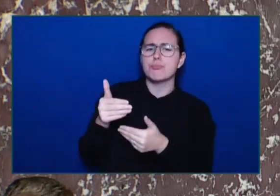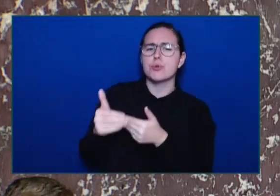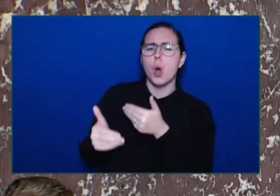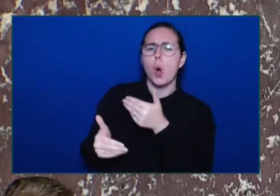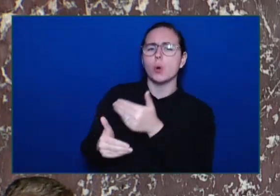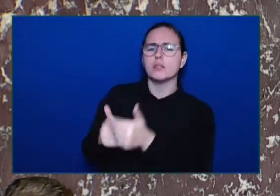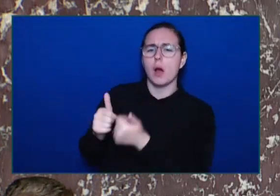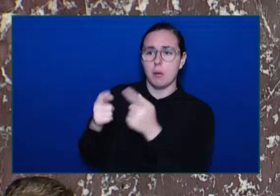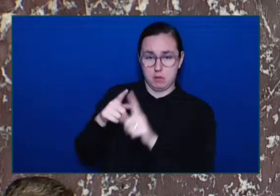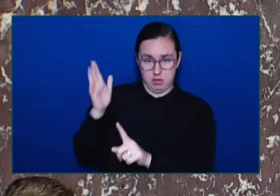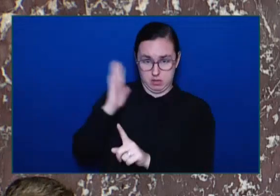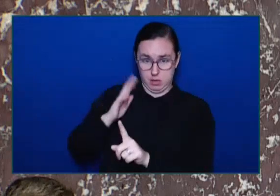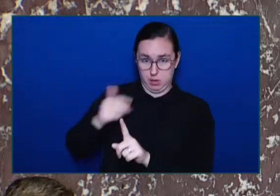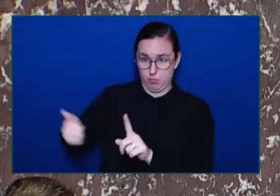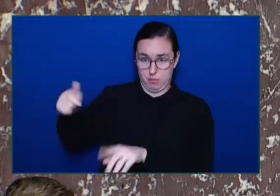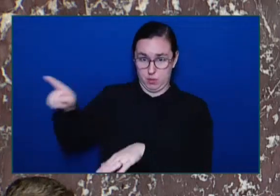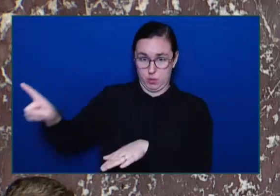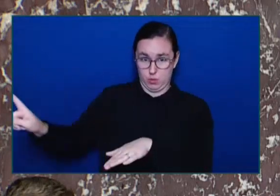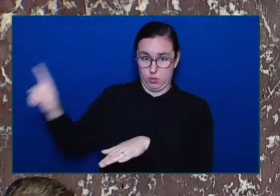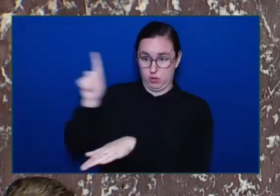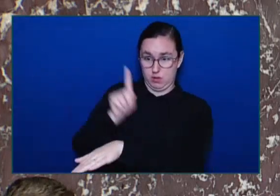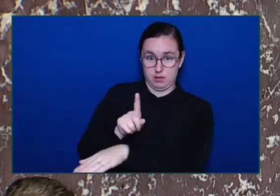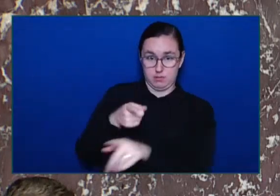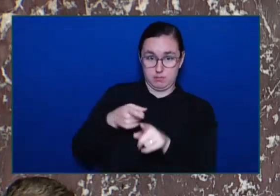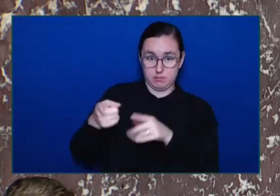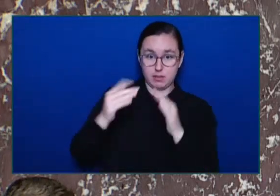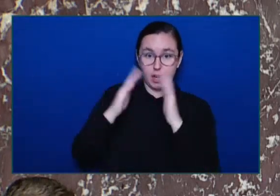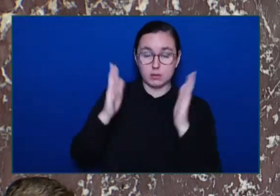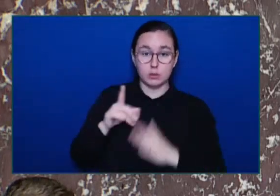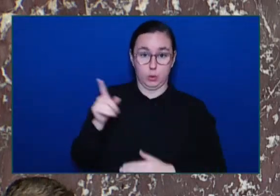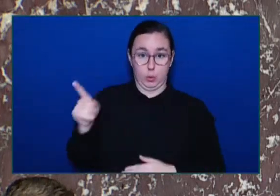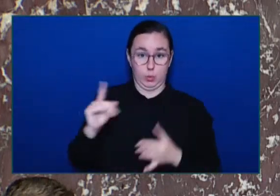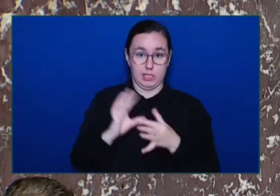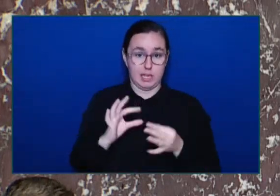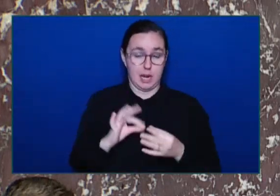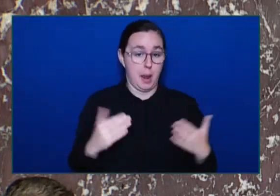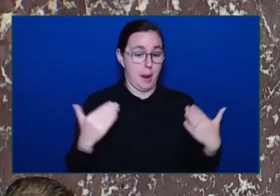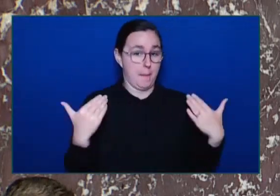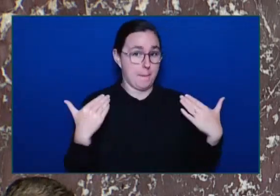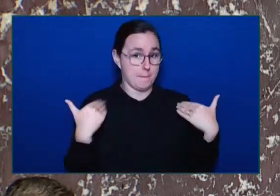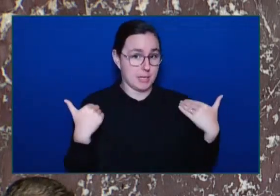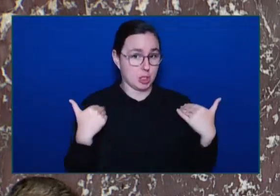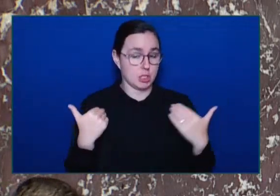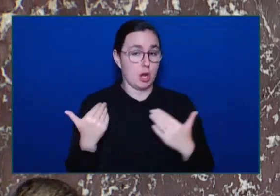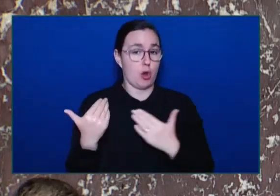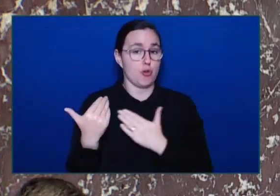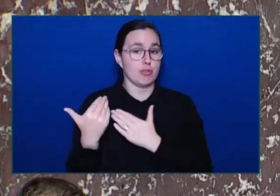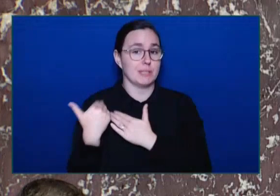Minister Responsible Someone needs to be responsible for what was going on At BC Housing